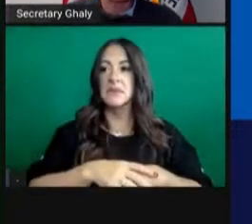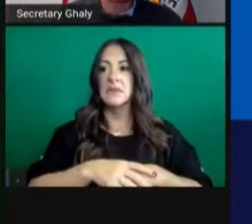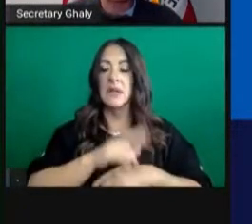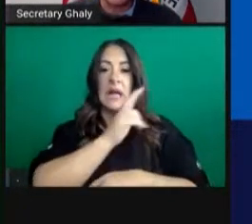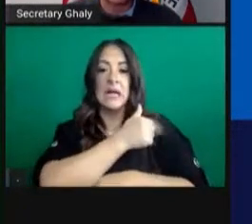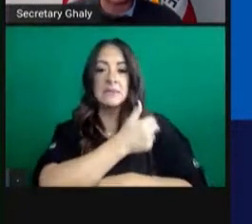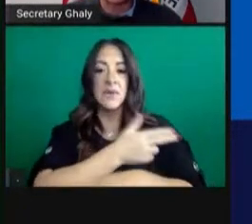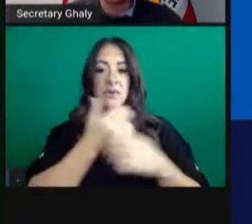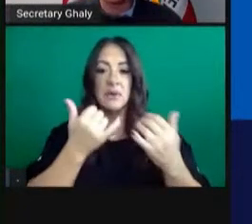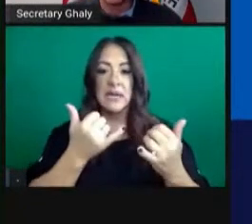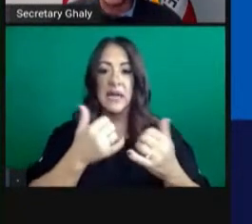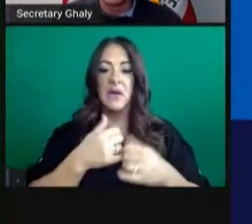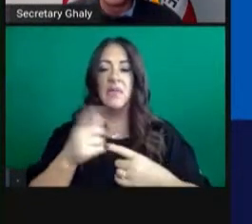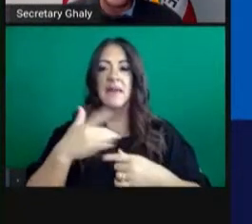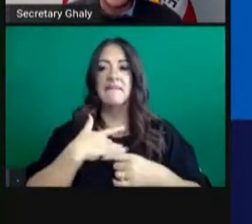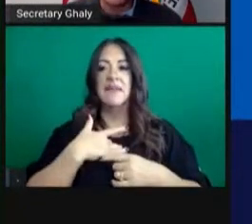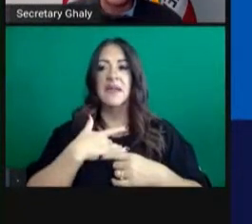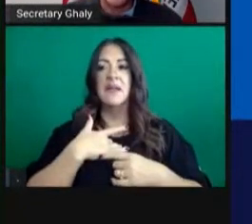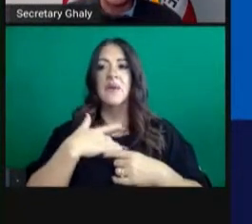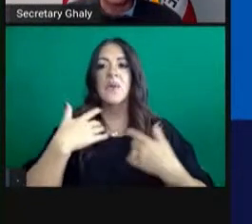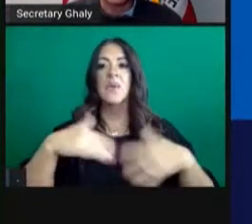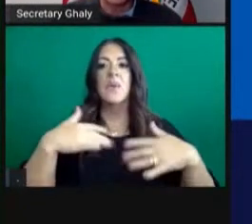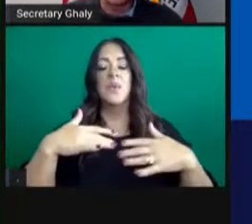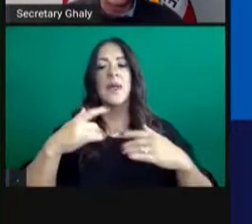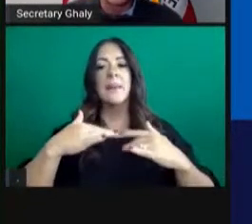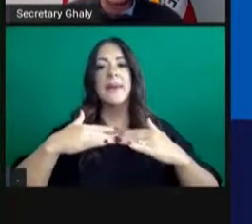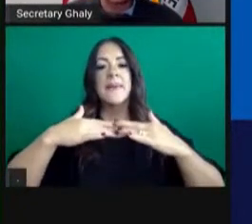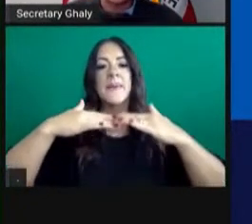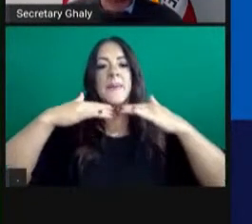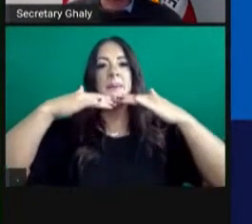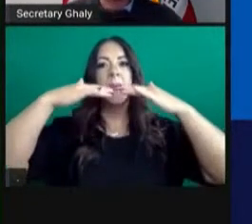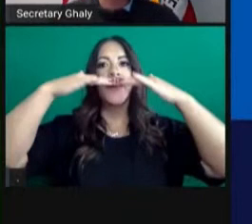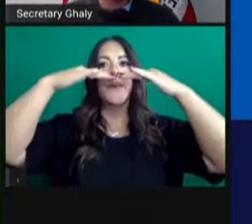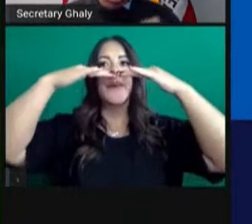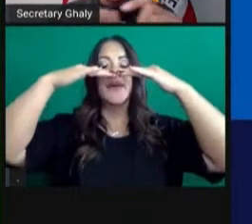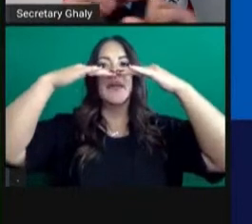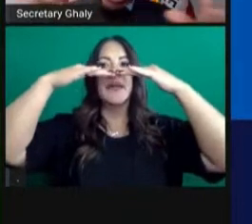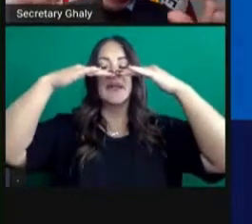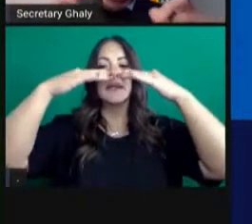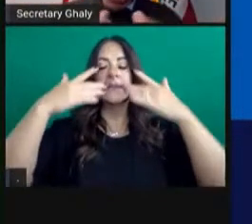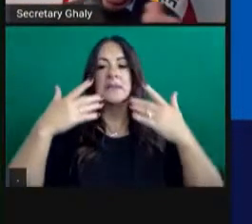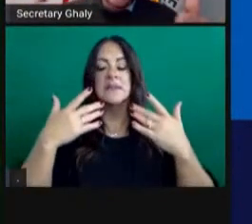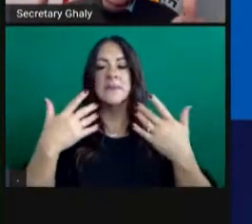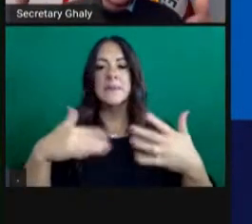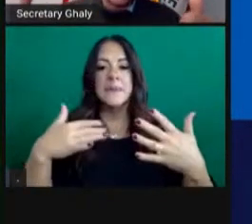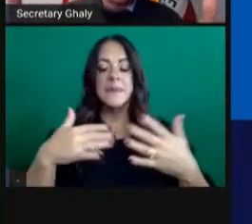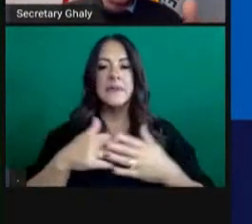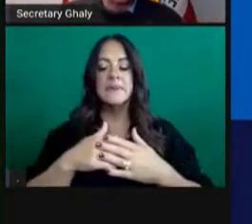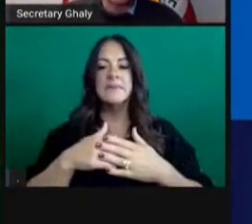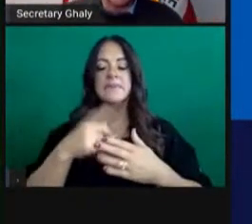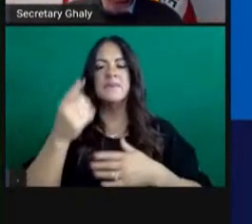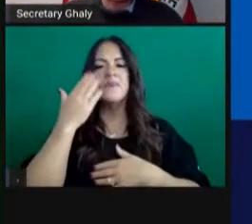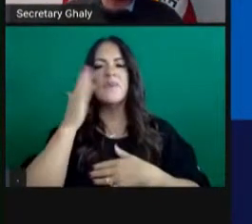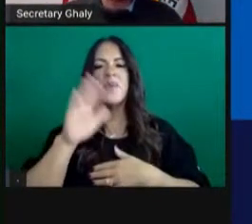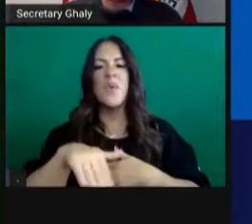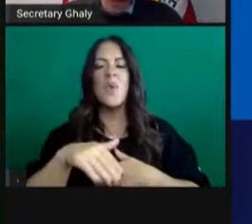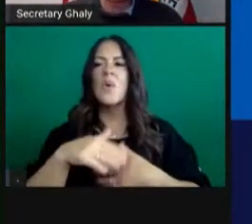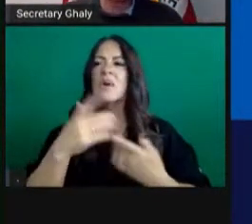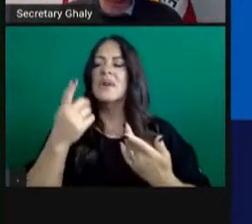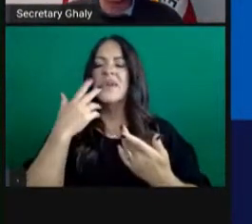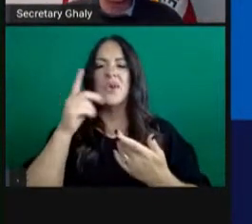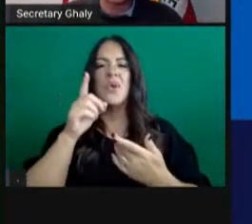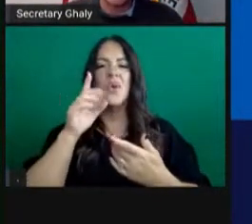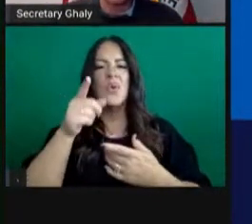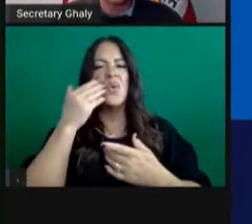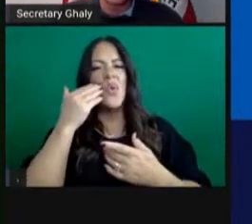the care we want and expect in California. I think often of an analogy or a comparison to a rubber band that you do stretch and